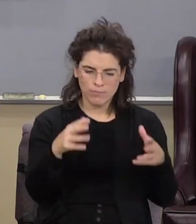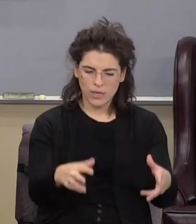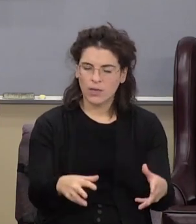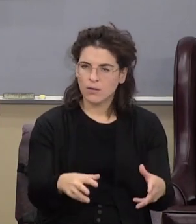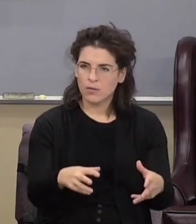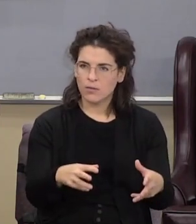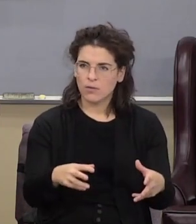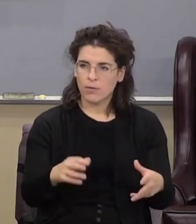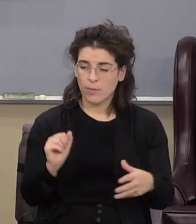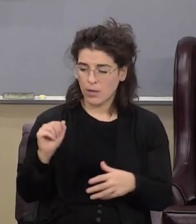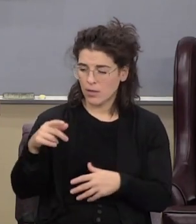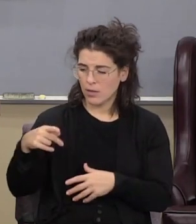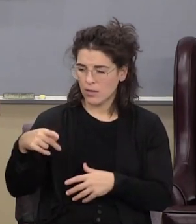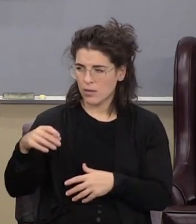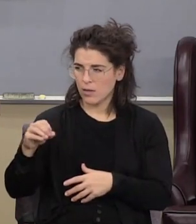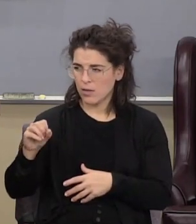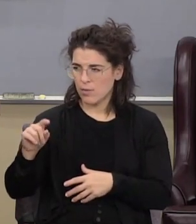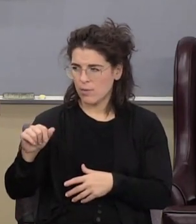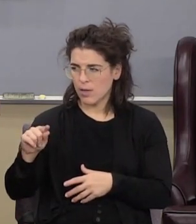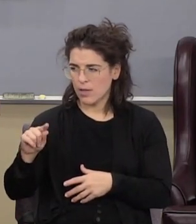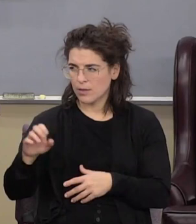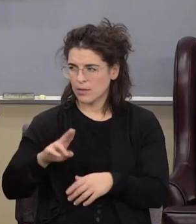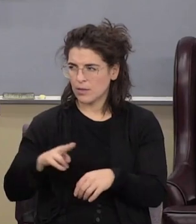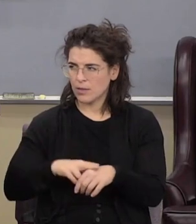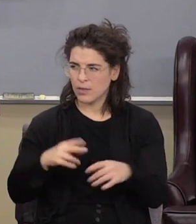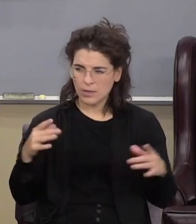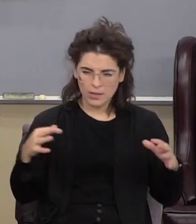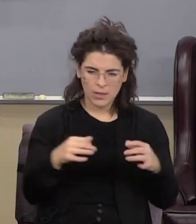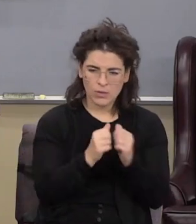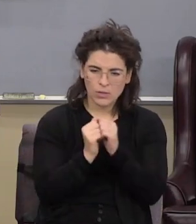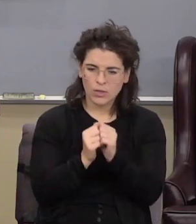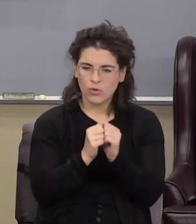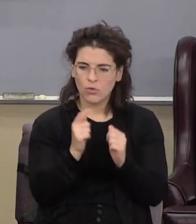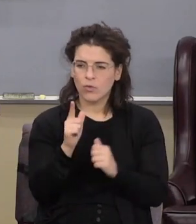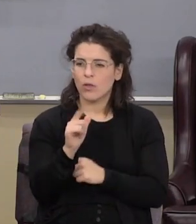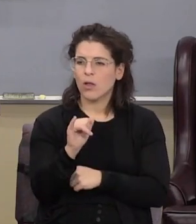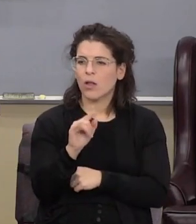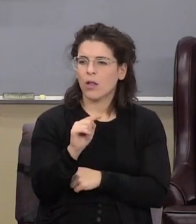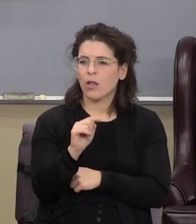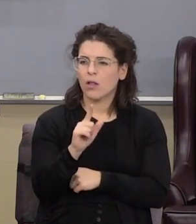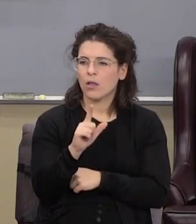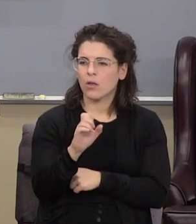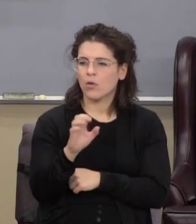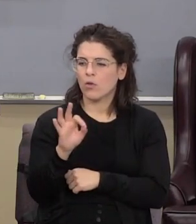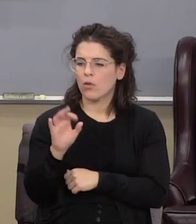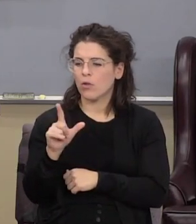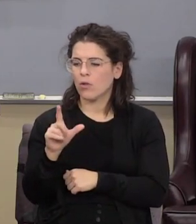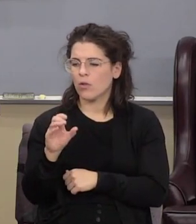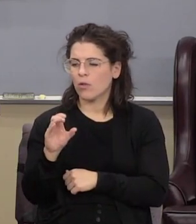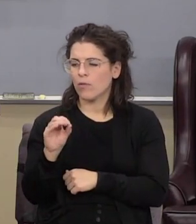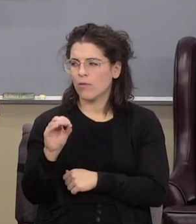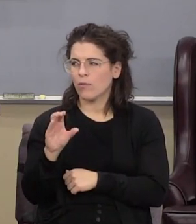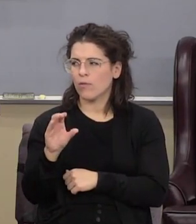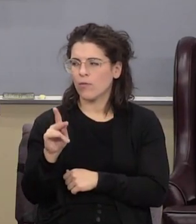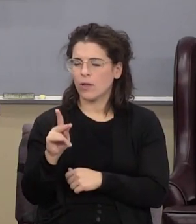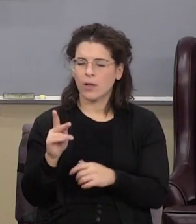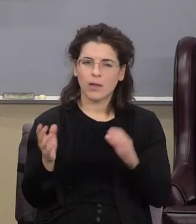he's gathering what he calls the little flock now hold your hand there and compare that to Matthew 21